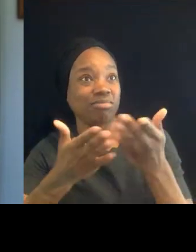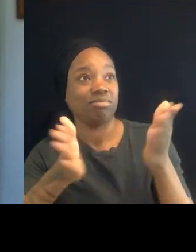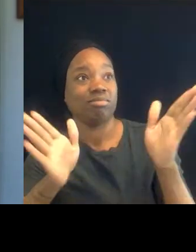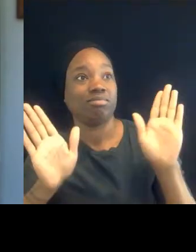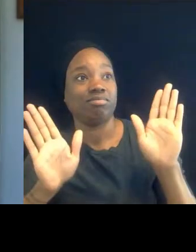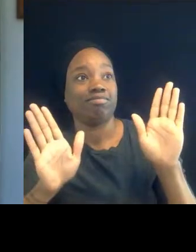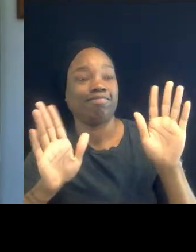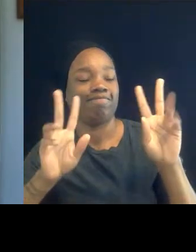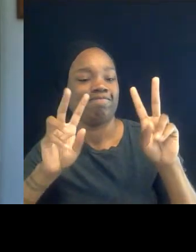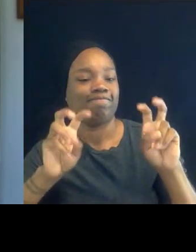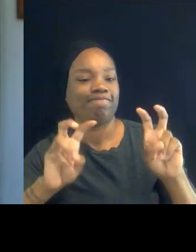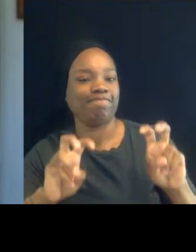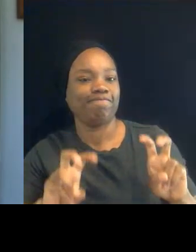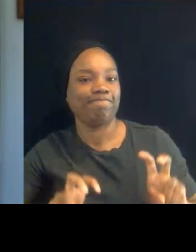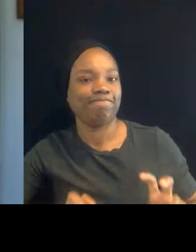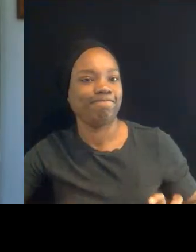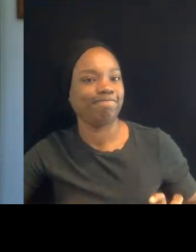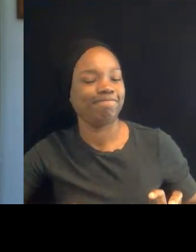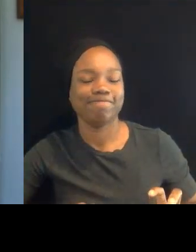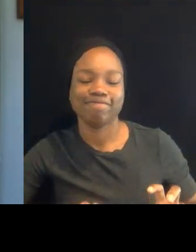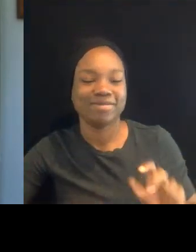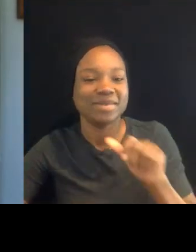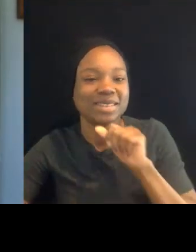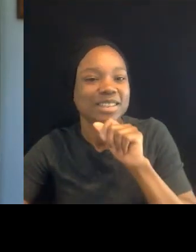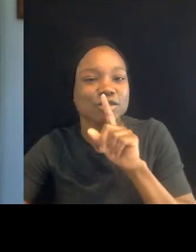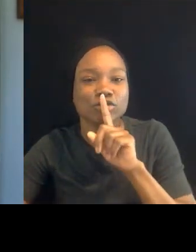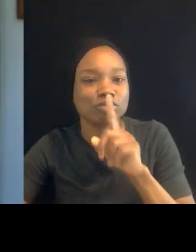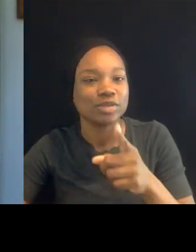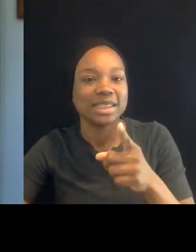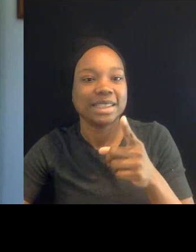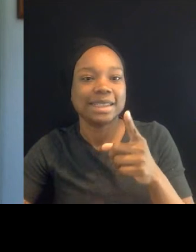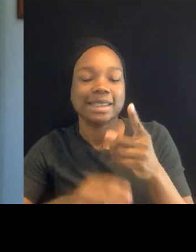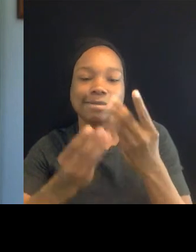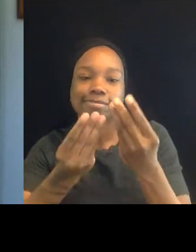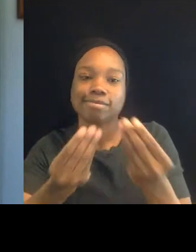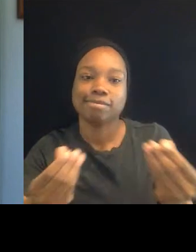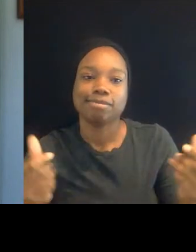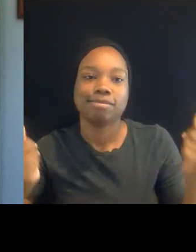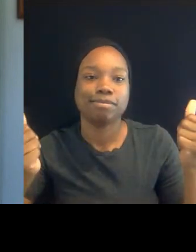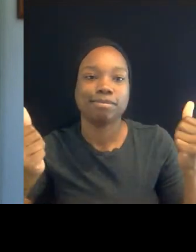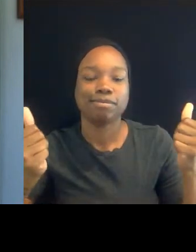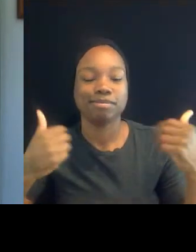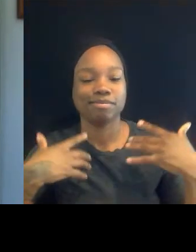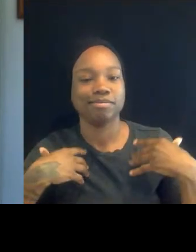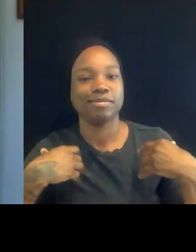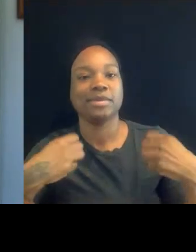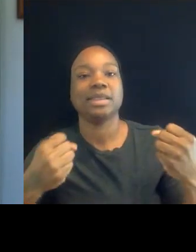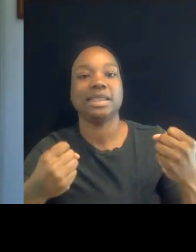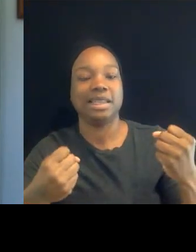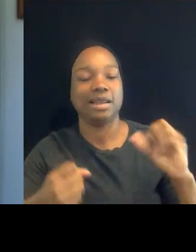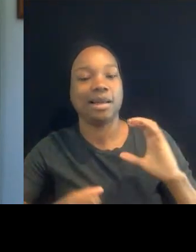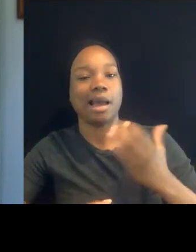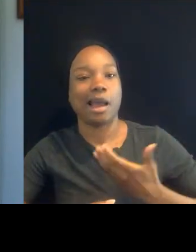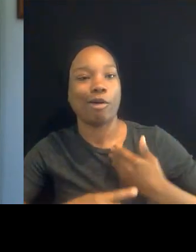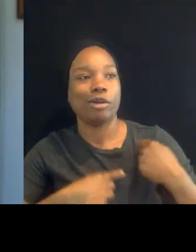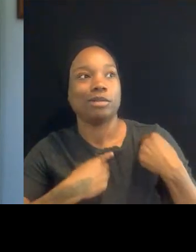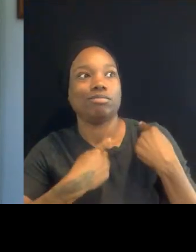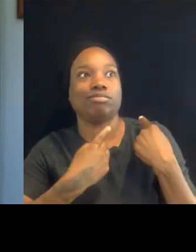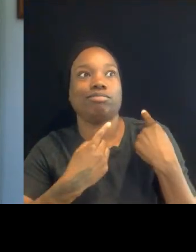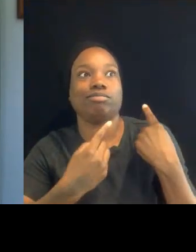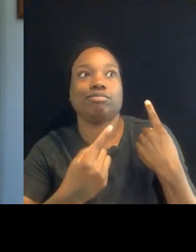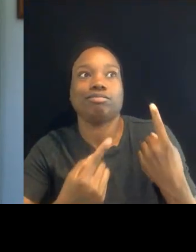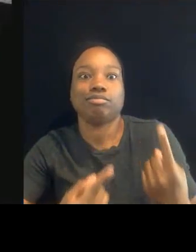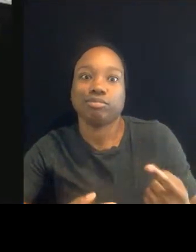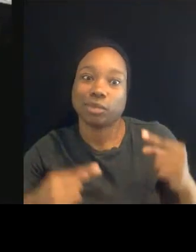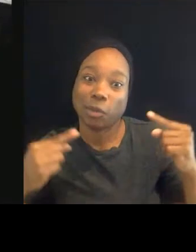it really does not begin to salve the wounds that I think we have all felt for centuries.